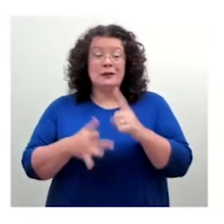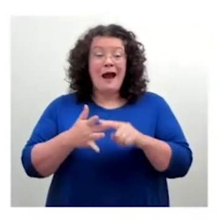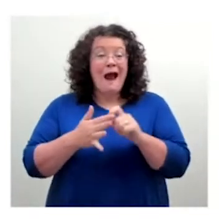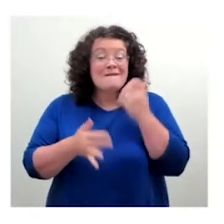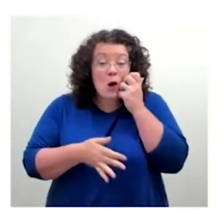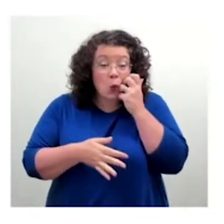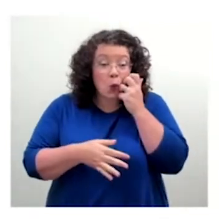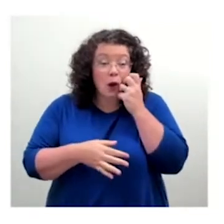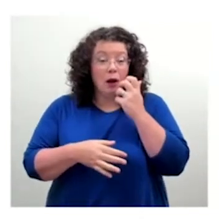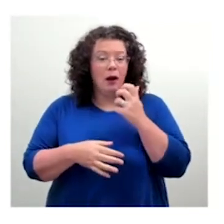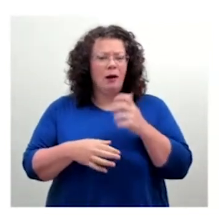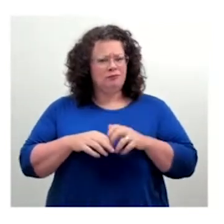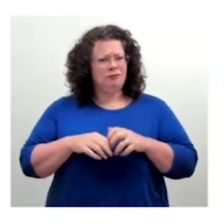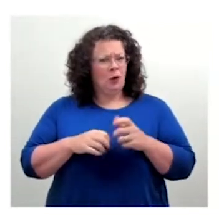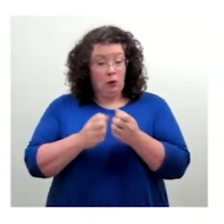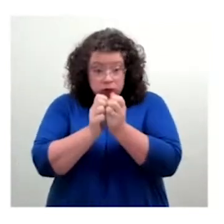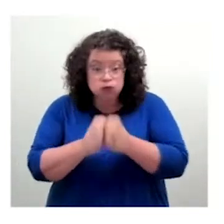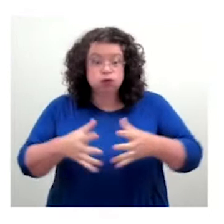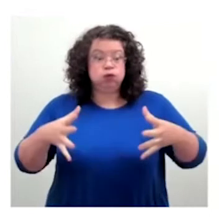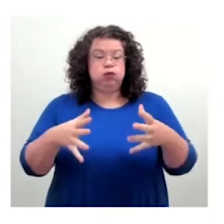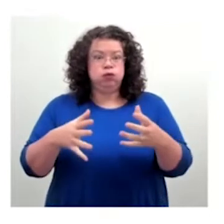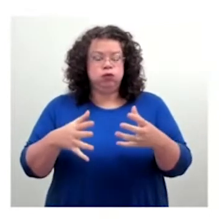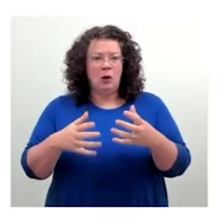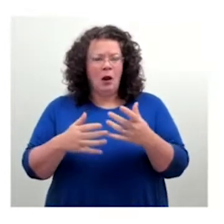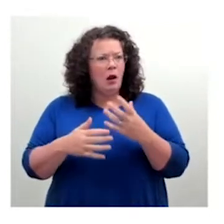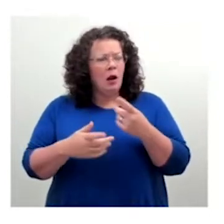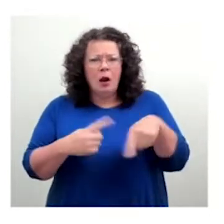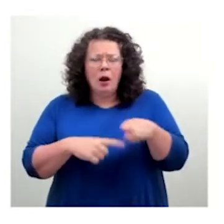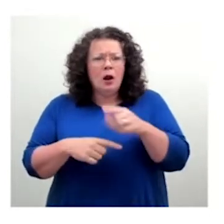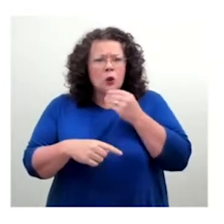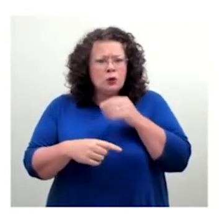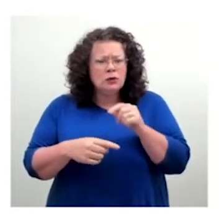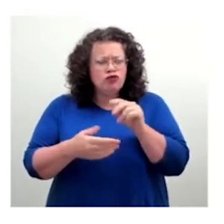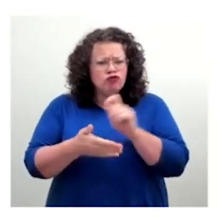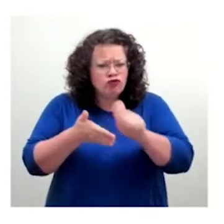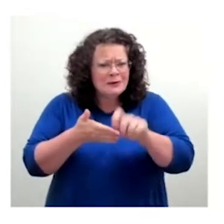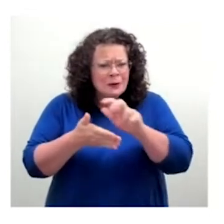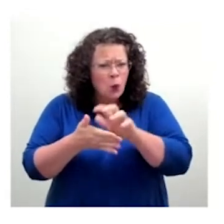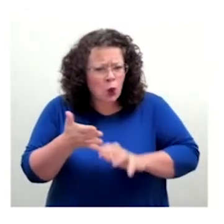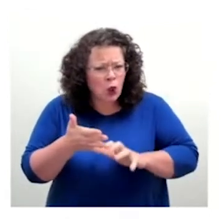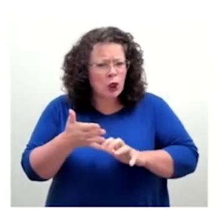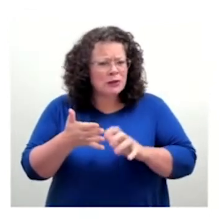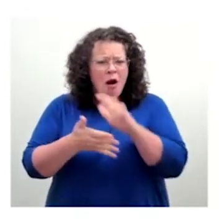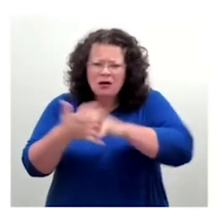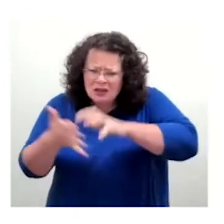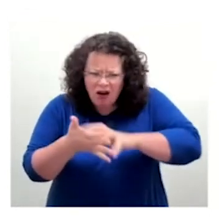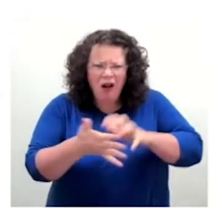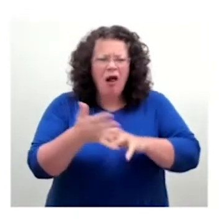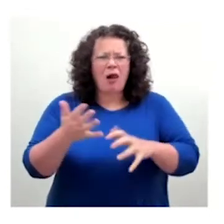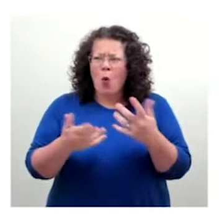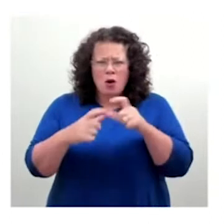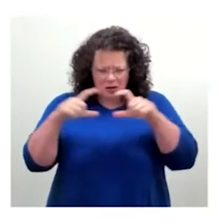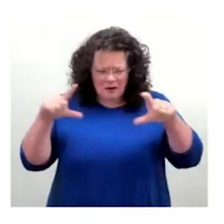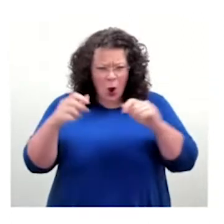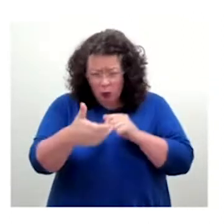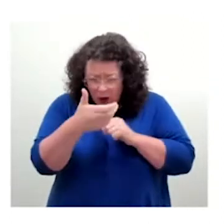and performance of typeface from a reading point of view, which we would, which we were dealing with at the BBC. And so there was,